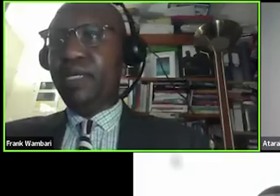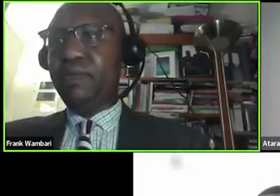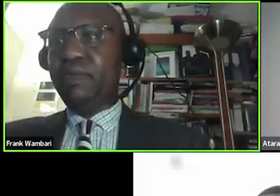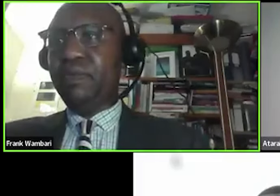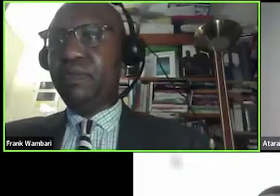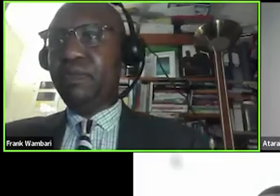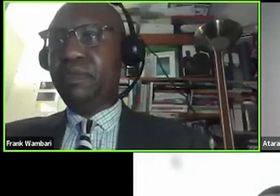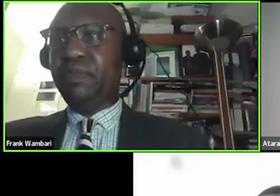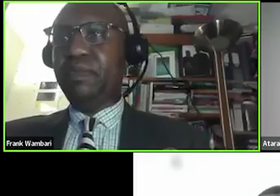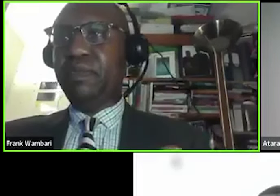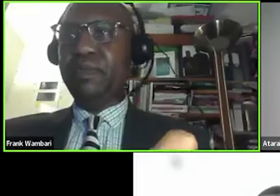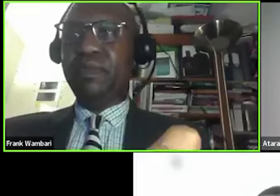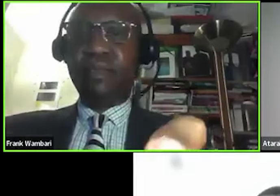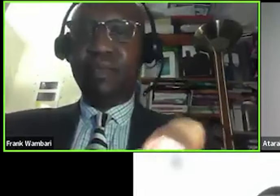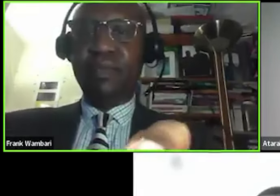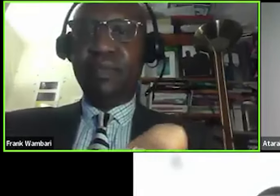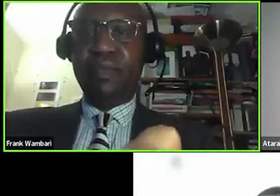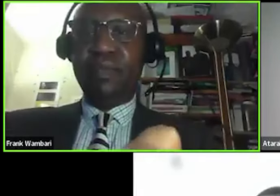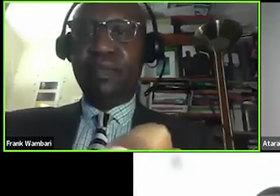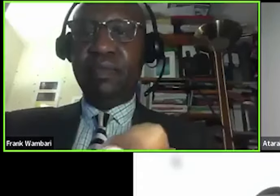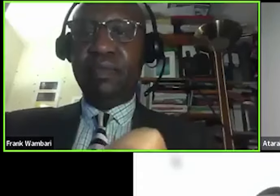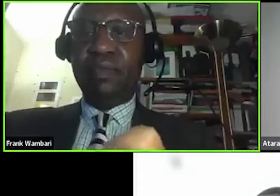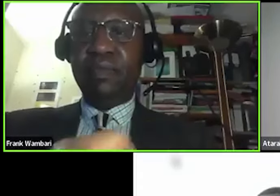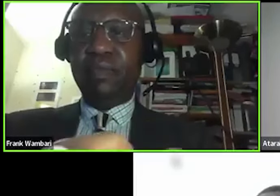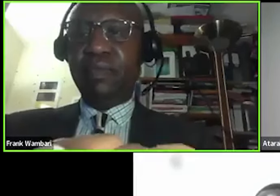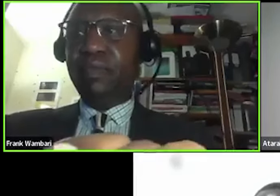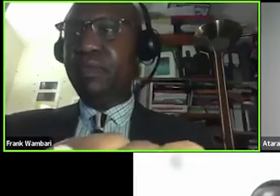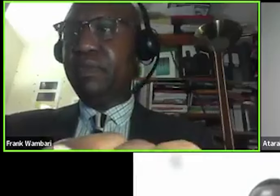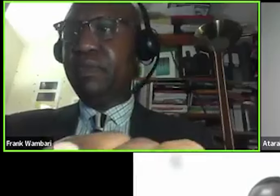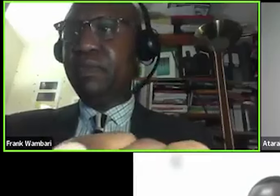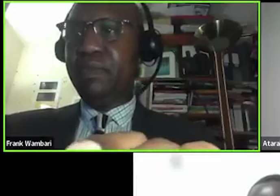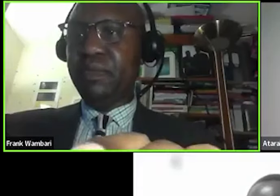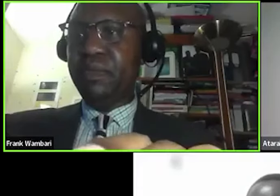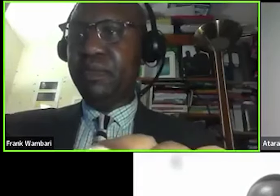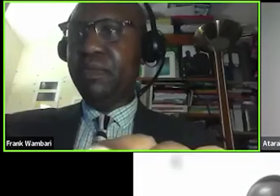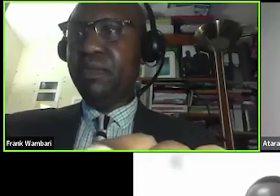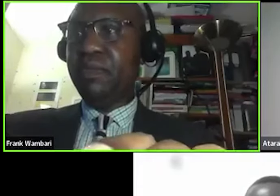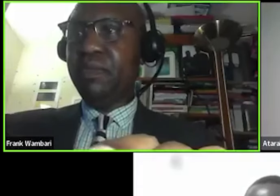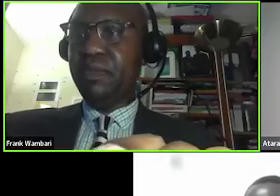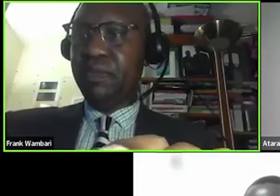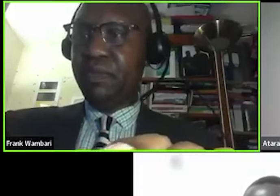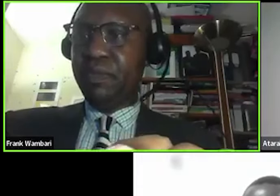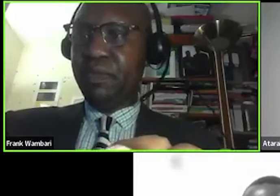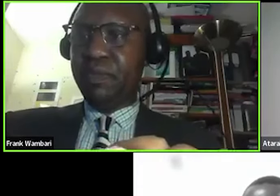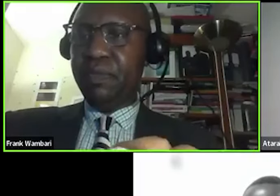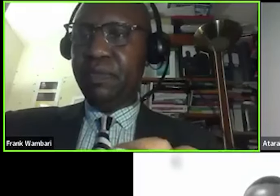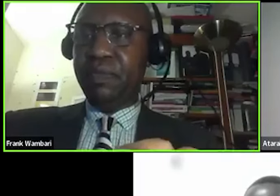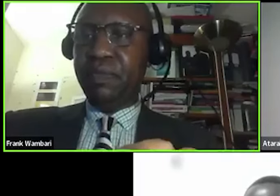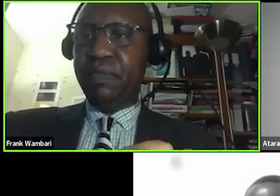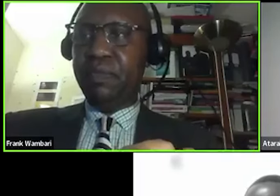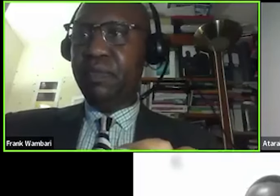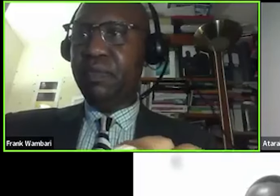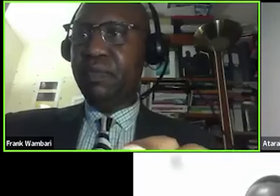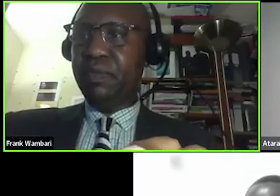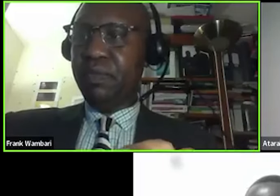we we we we we do the any news so what we need to do right so